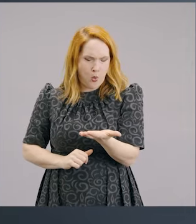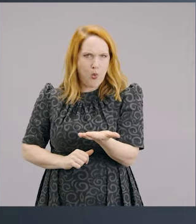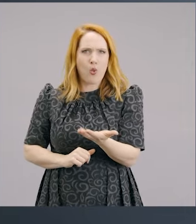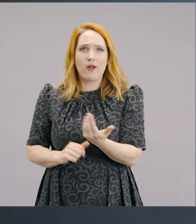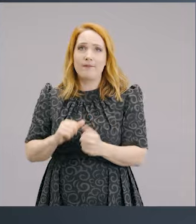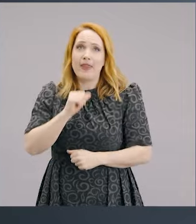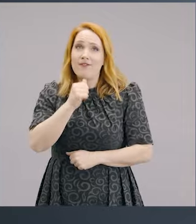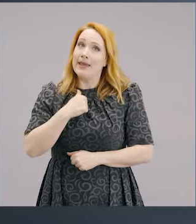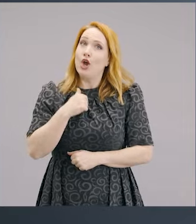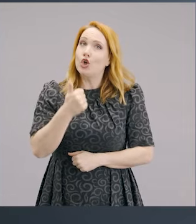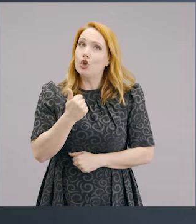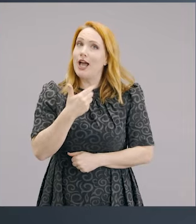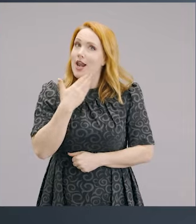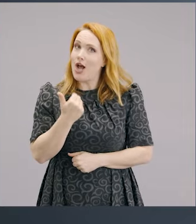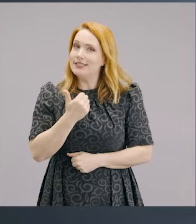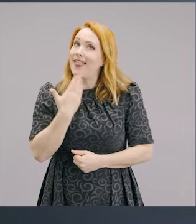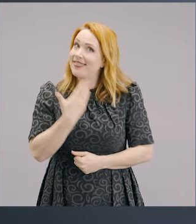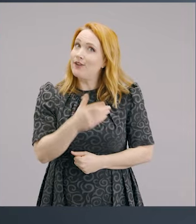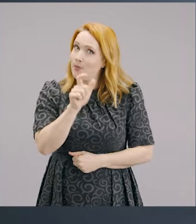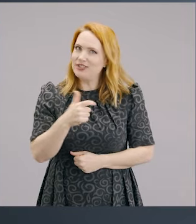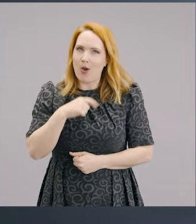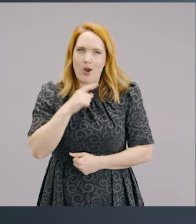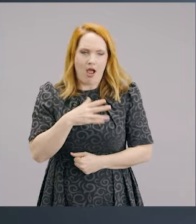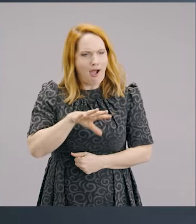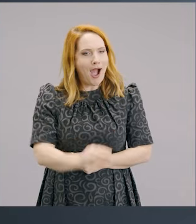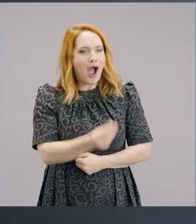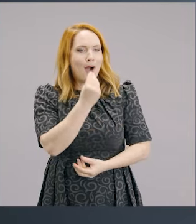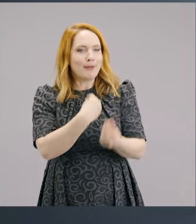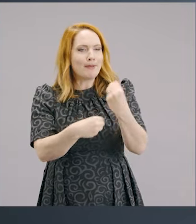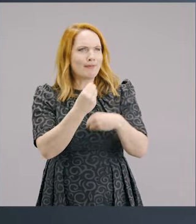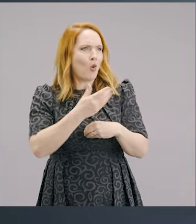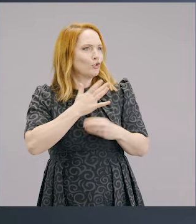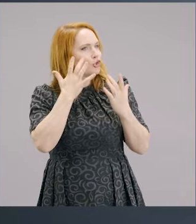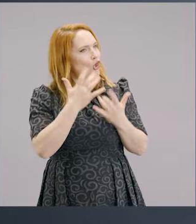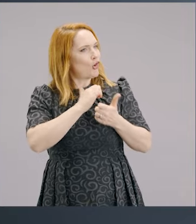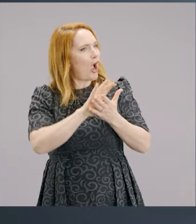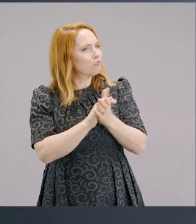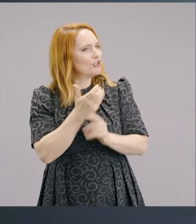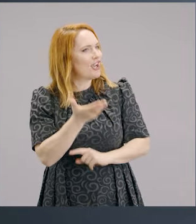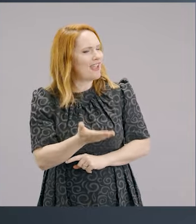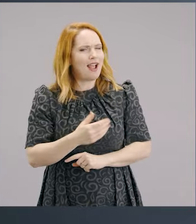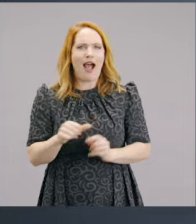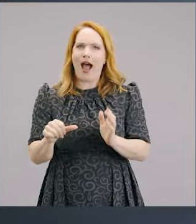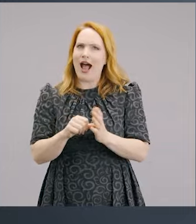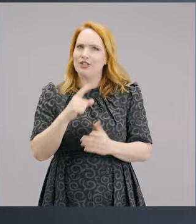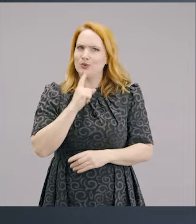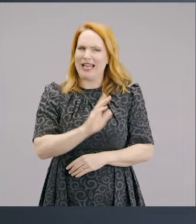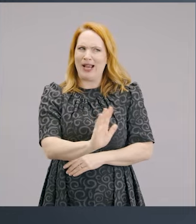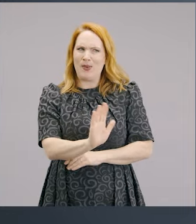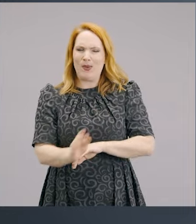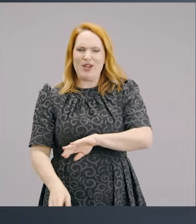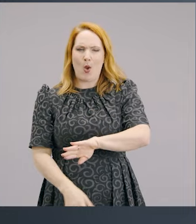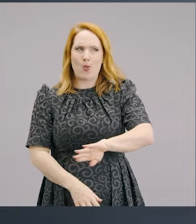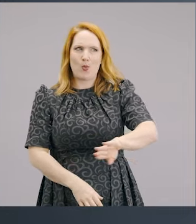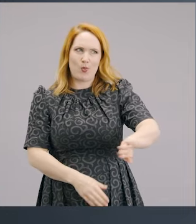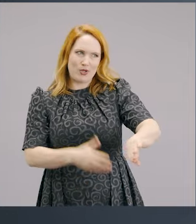good, thankful person, I would just eat this because it's good to be able to be appreciative. And it's very hard to say